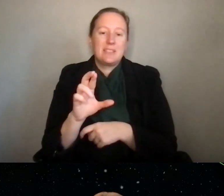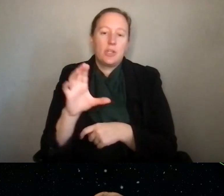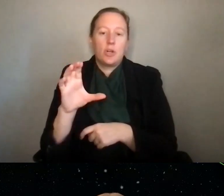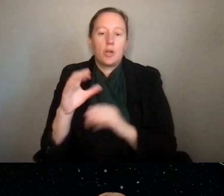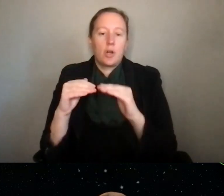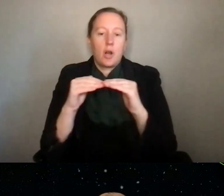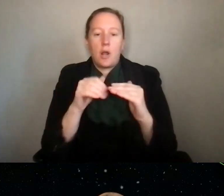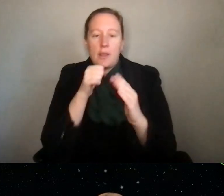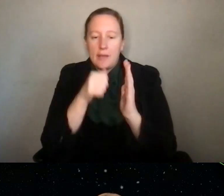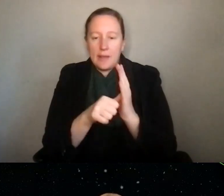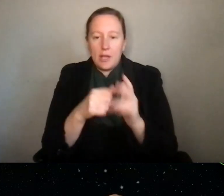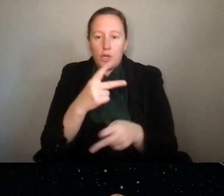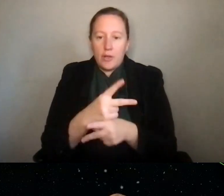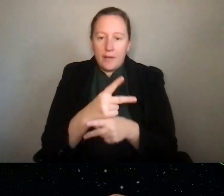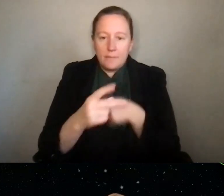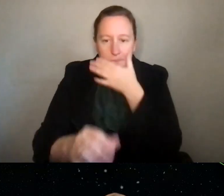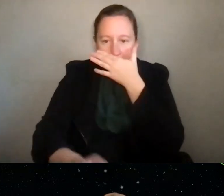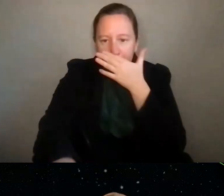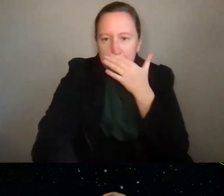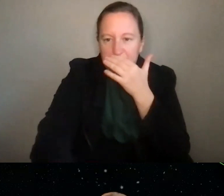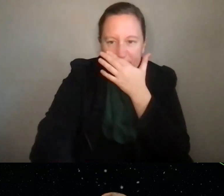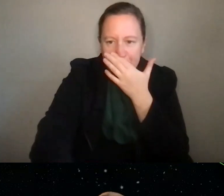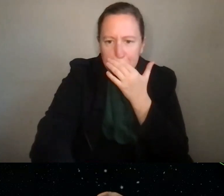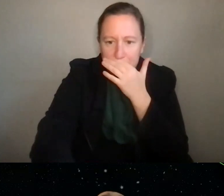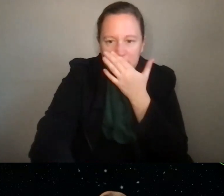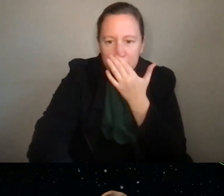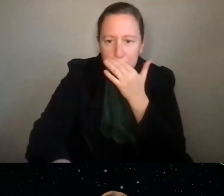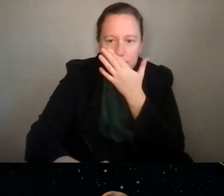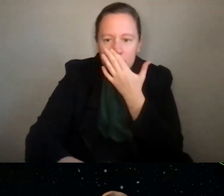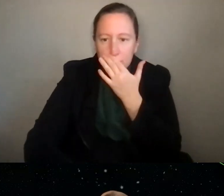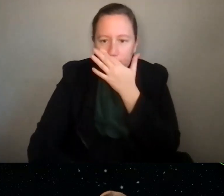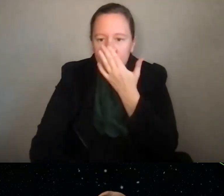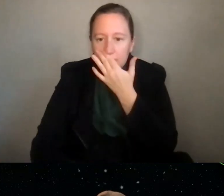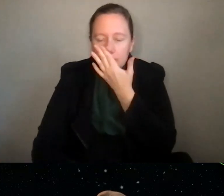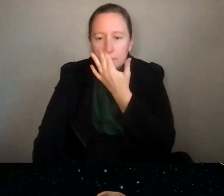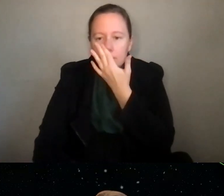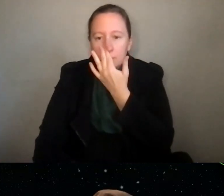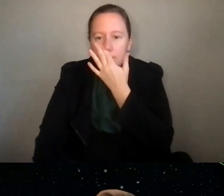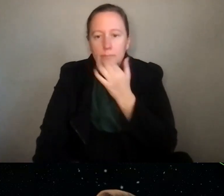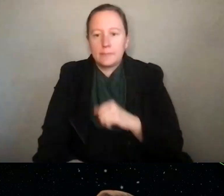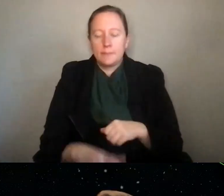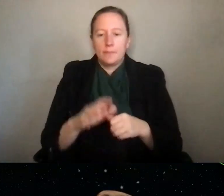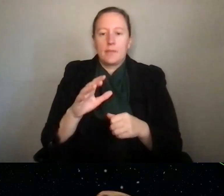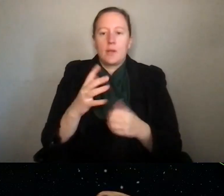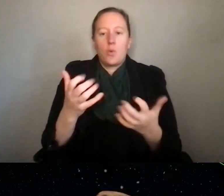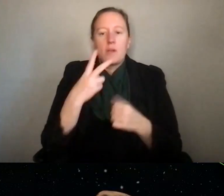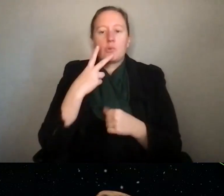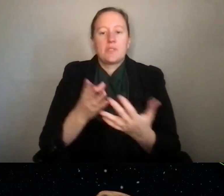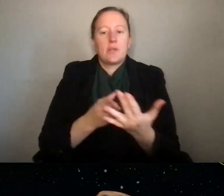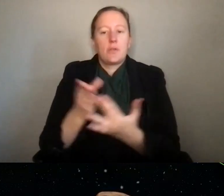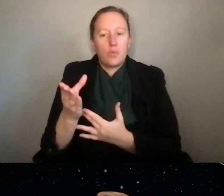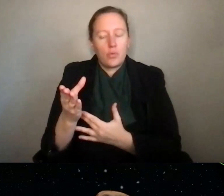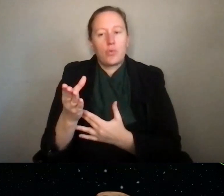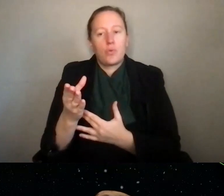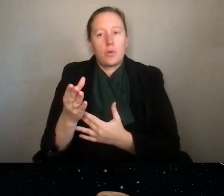Sometimes we want to see, we have an idea and we want to see an opportunity and we just see kind of through and we